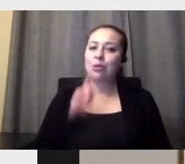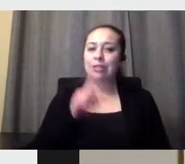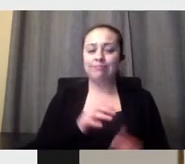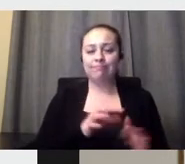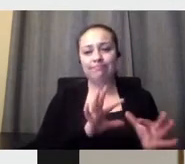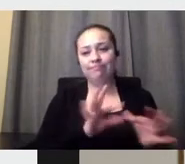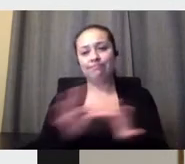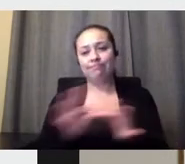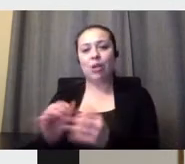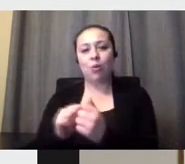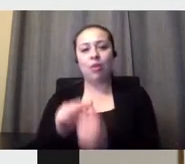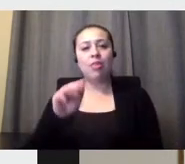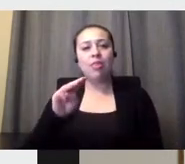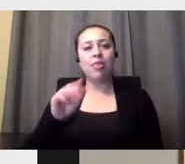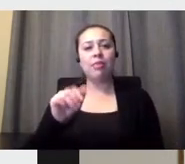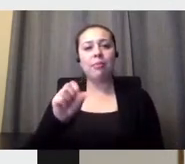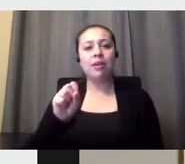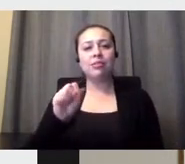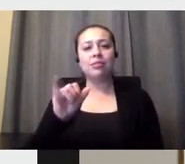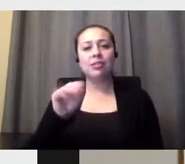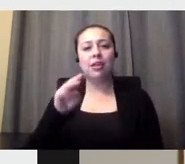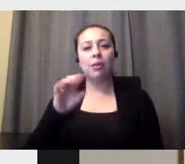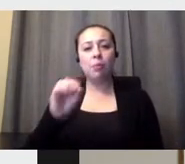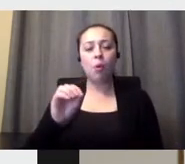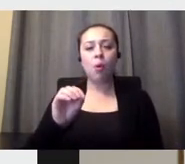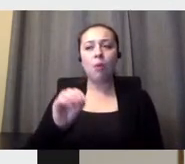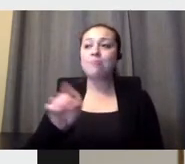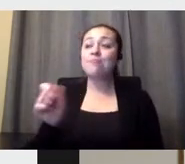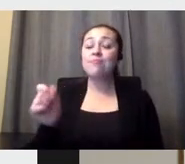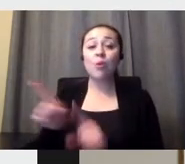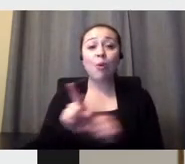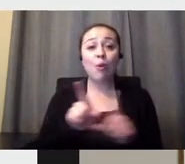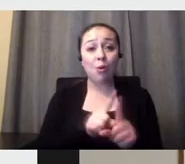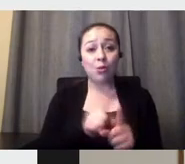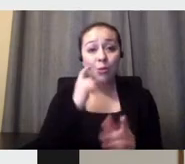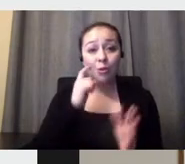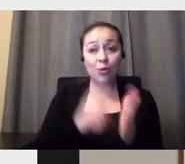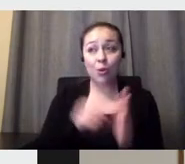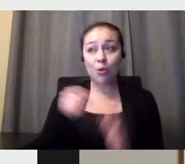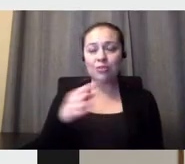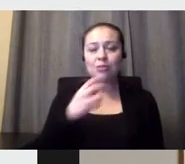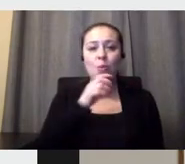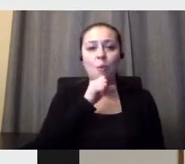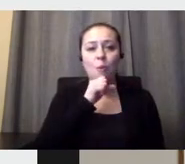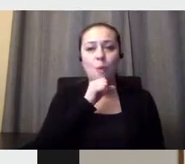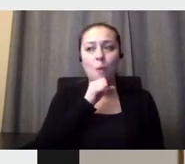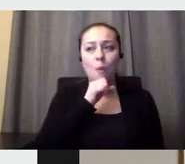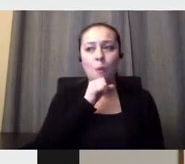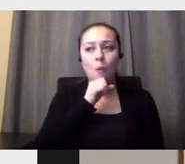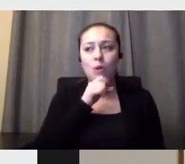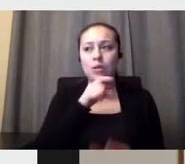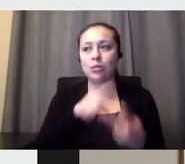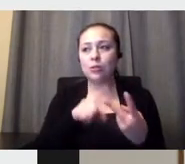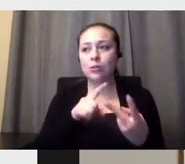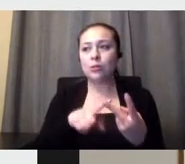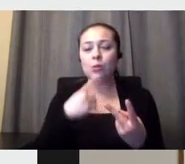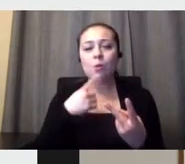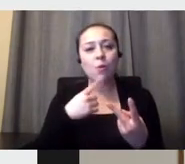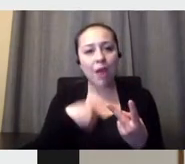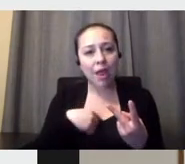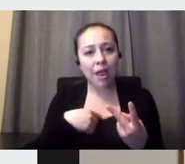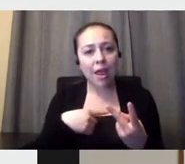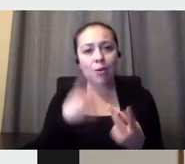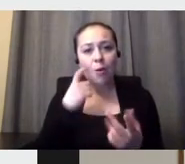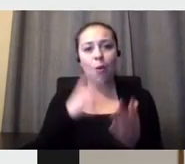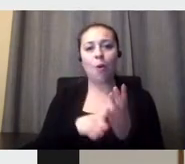to be there. Also, if you take a look, when the orange, the one red is there, it